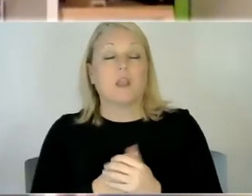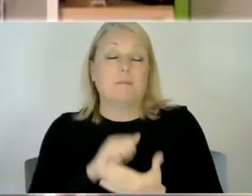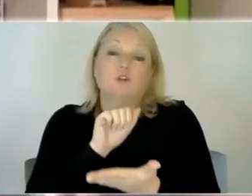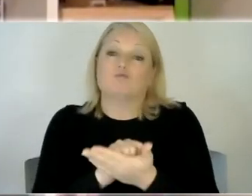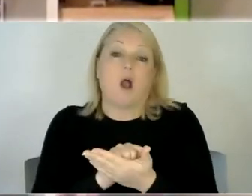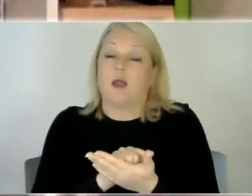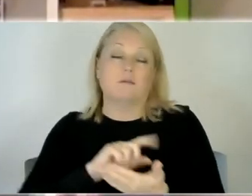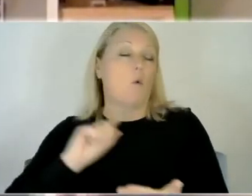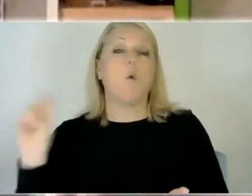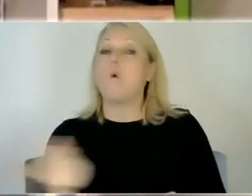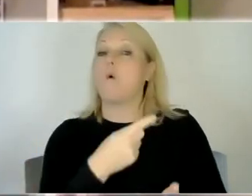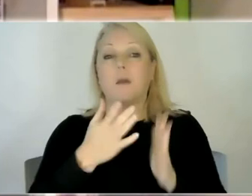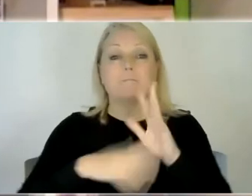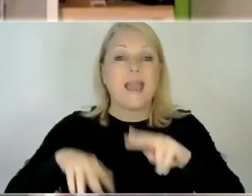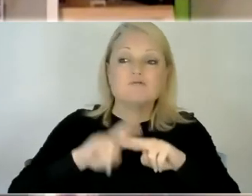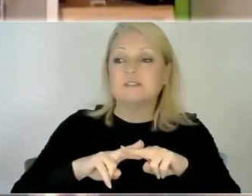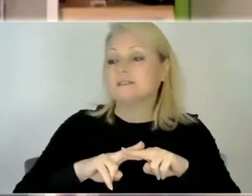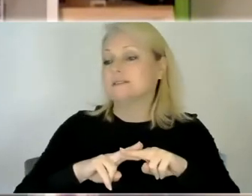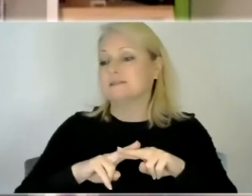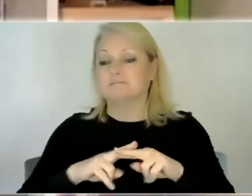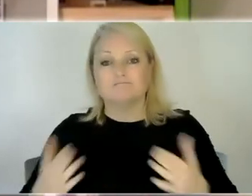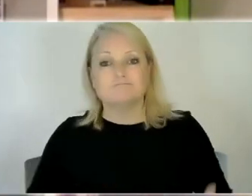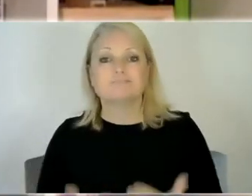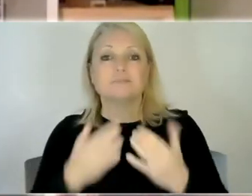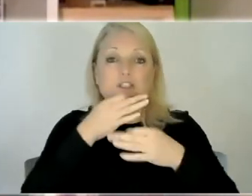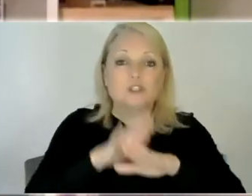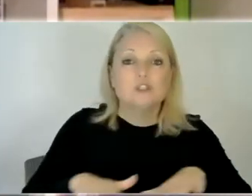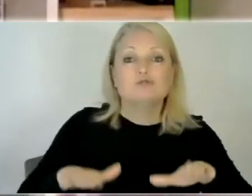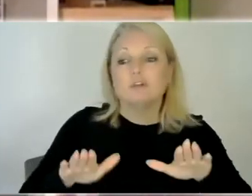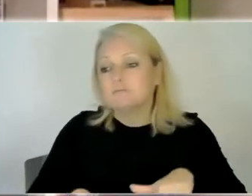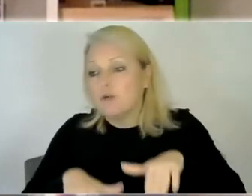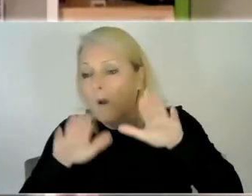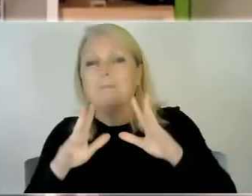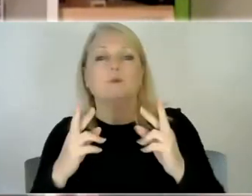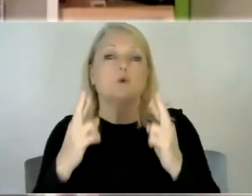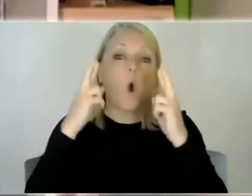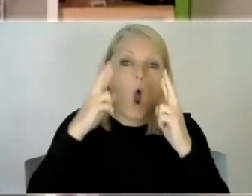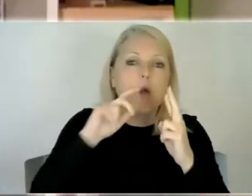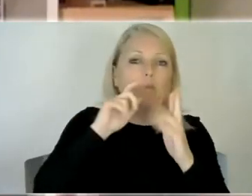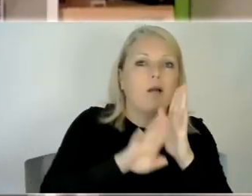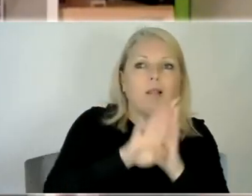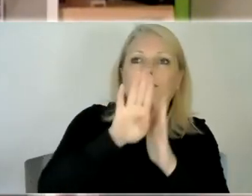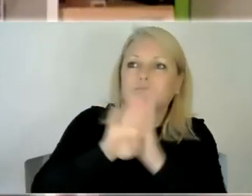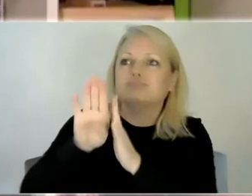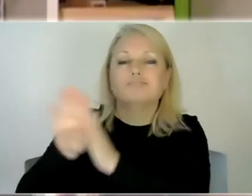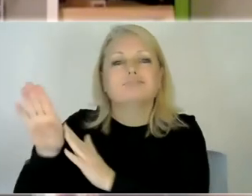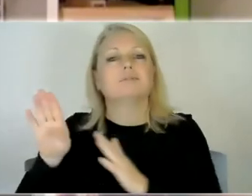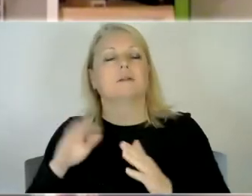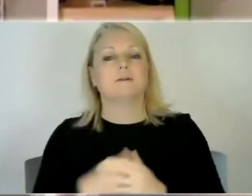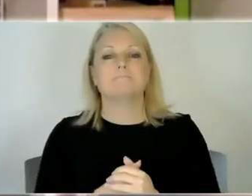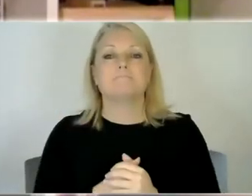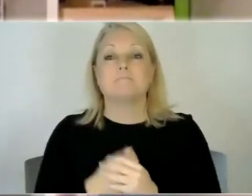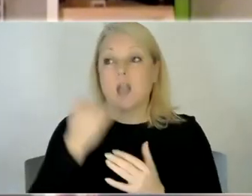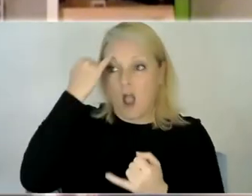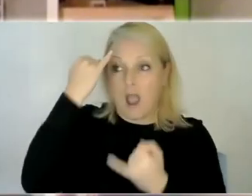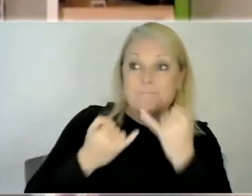hopes and dreams and and what you imagine and then yeah it's been very different you know like i imagined we'd be going on